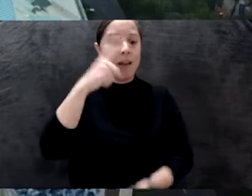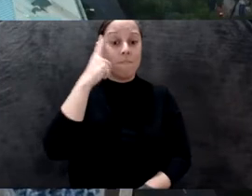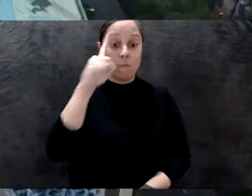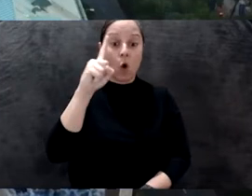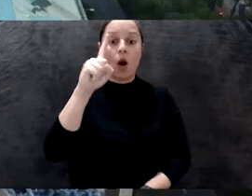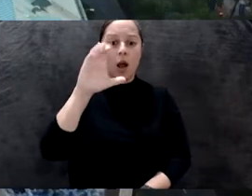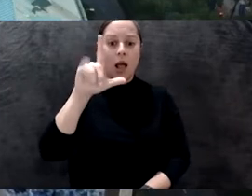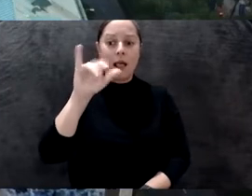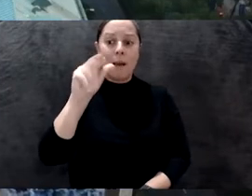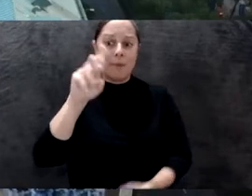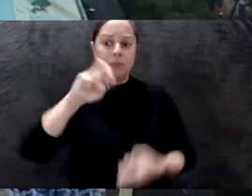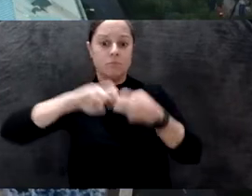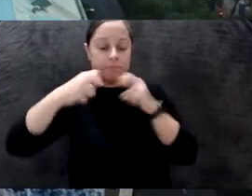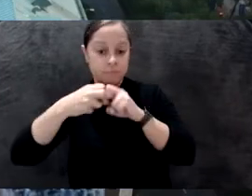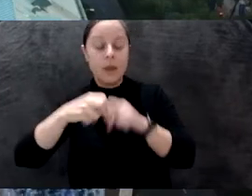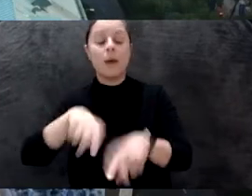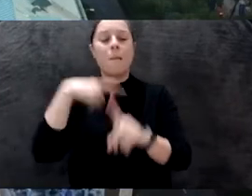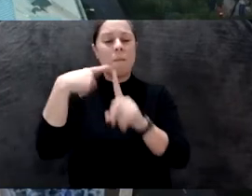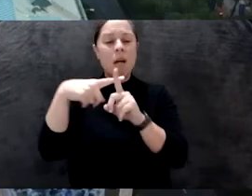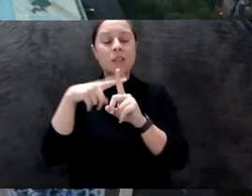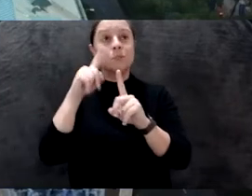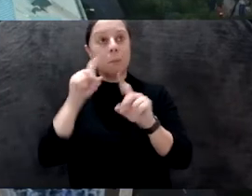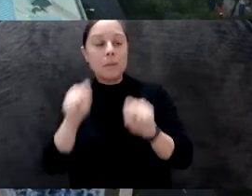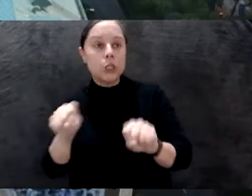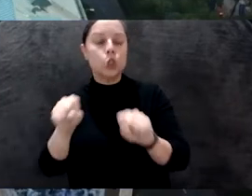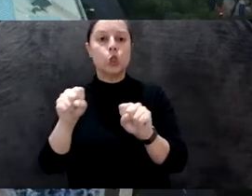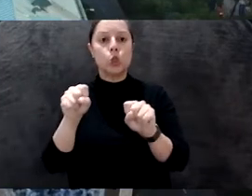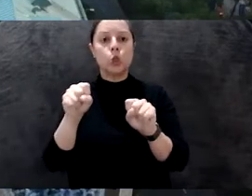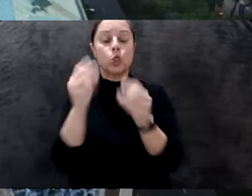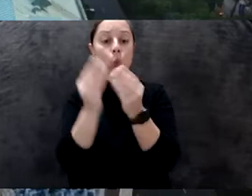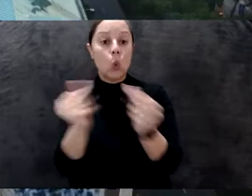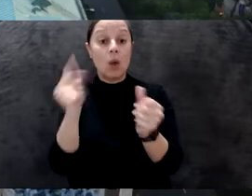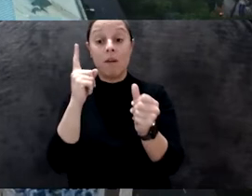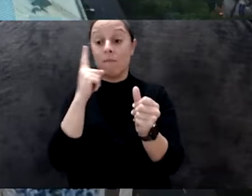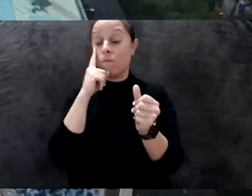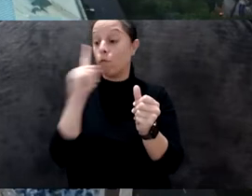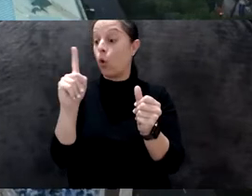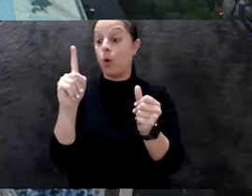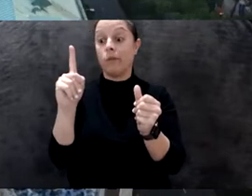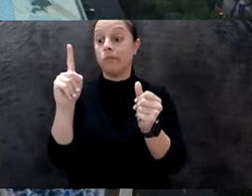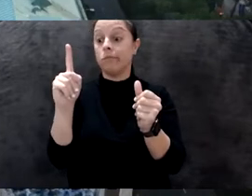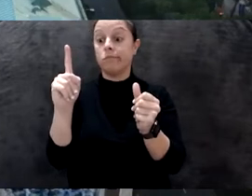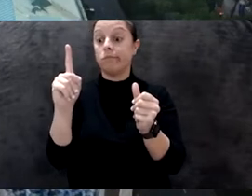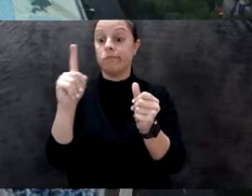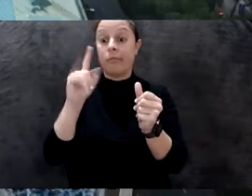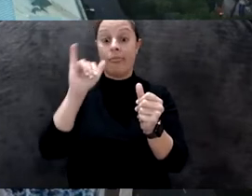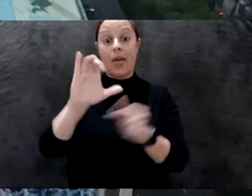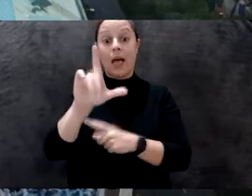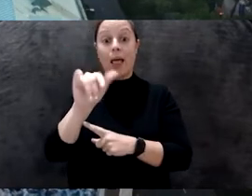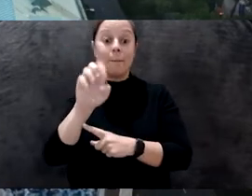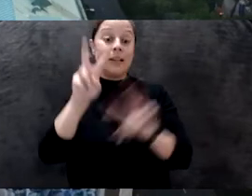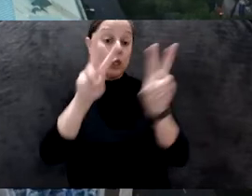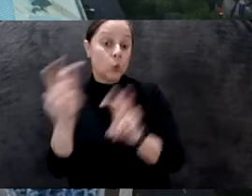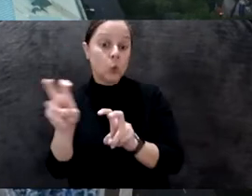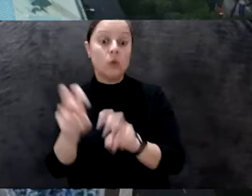well as provide potential solutions through interdisciplinary research, partnerships, education,